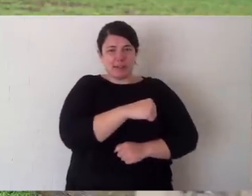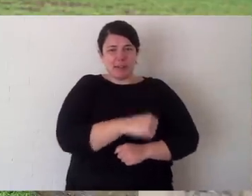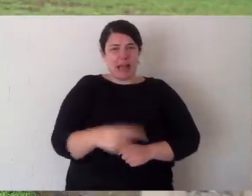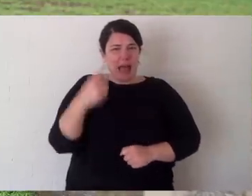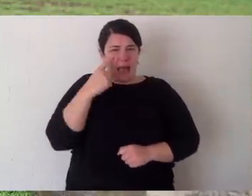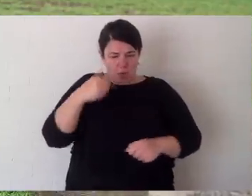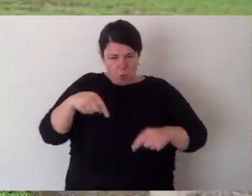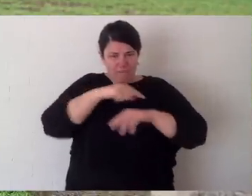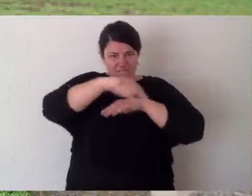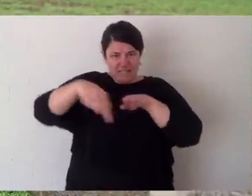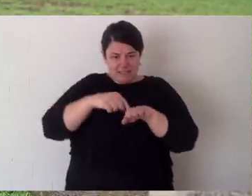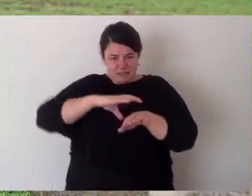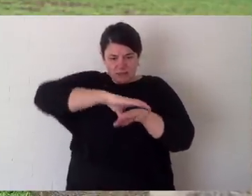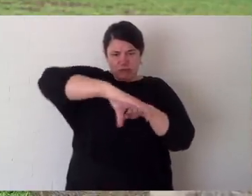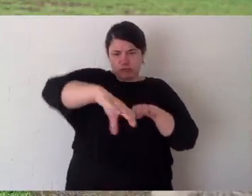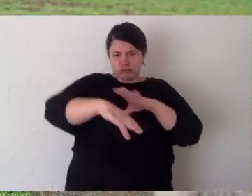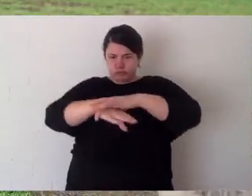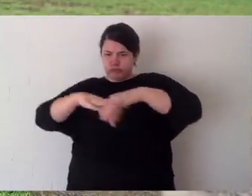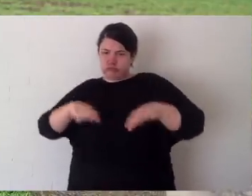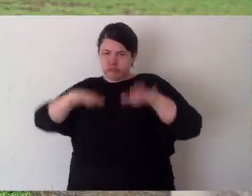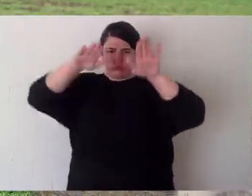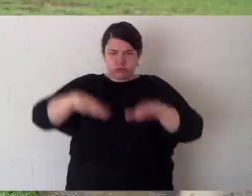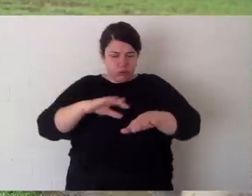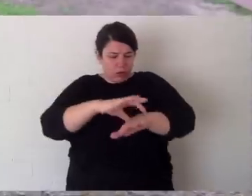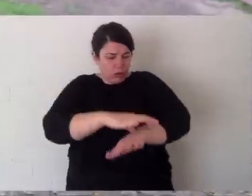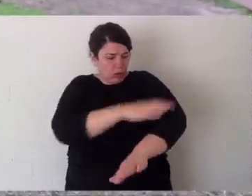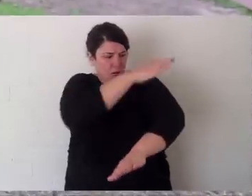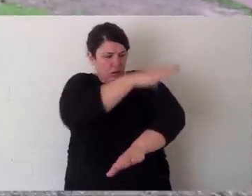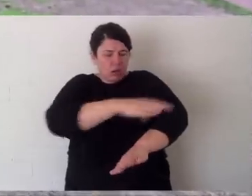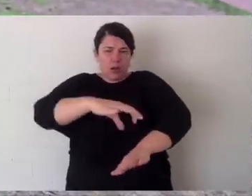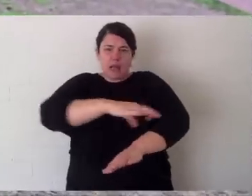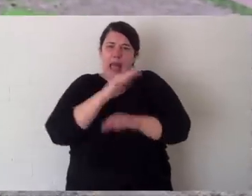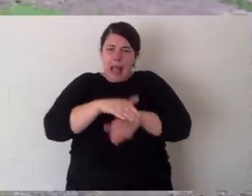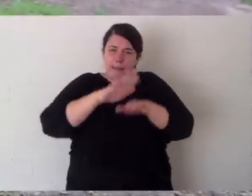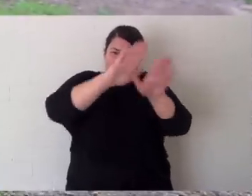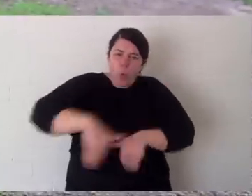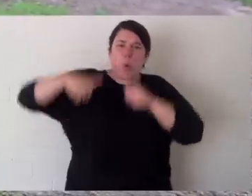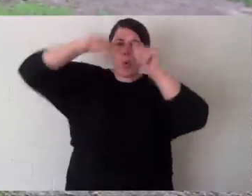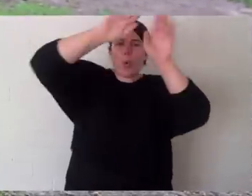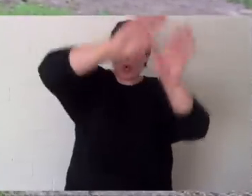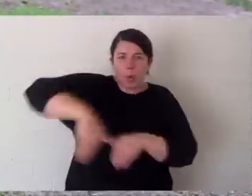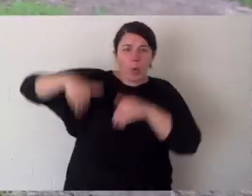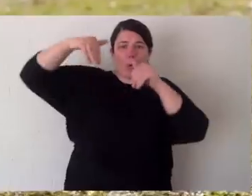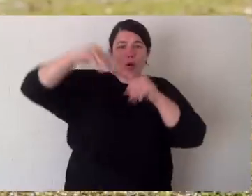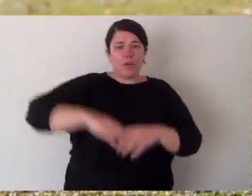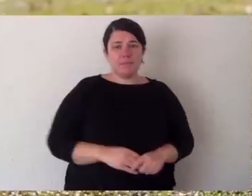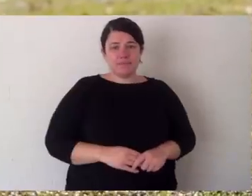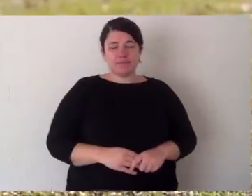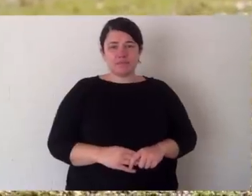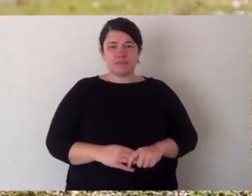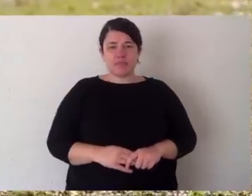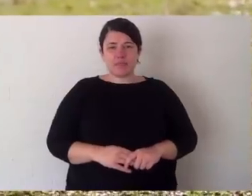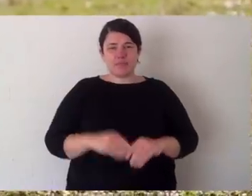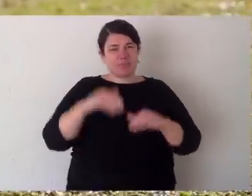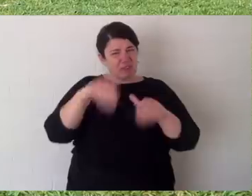in the chest. Now if you come down, look at the long pads, okay, that front of the foot. It has tendons there that will help them to